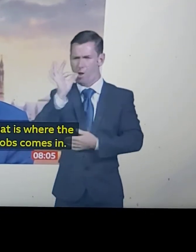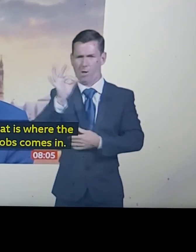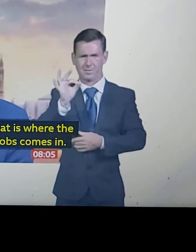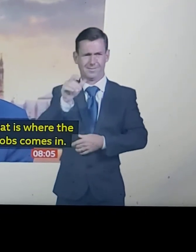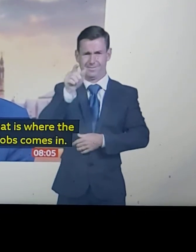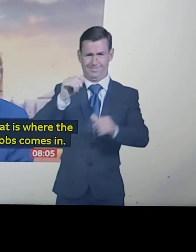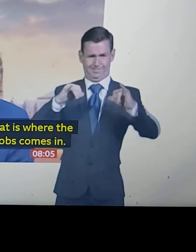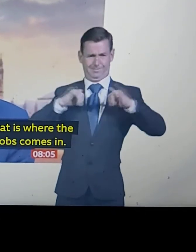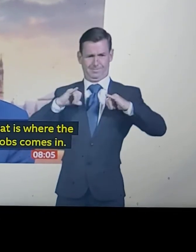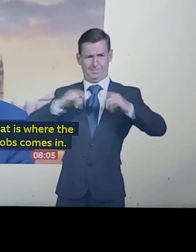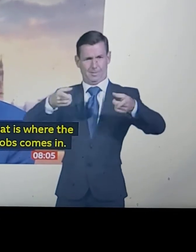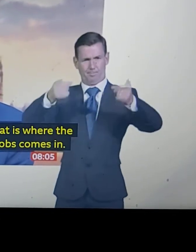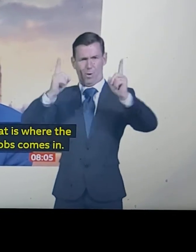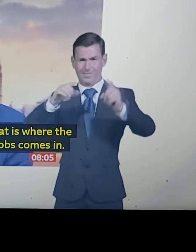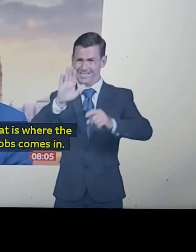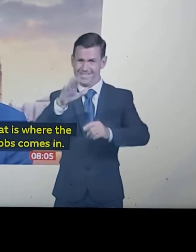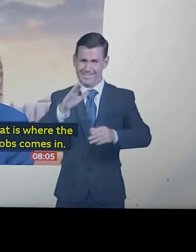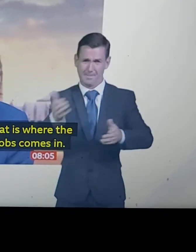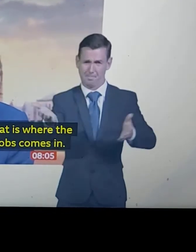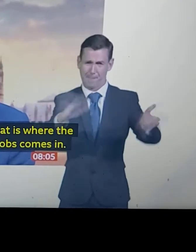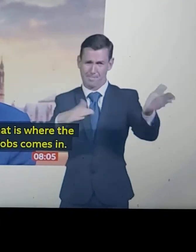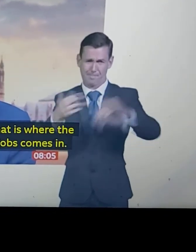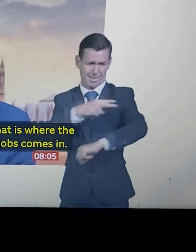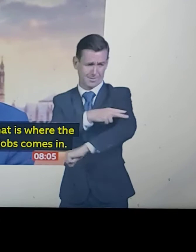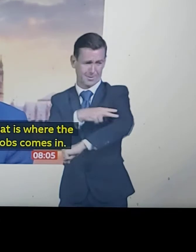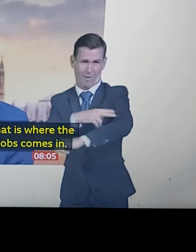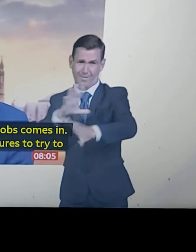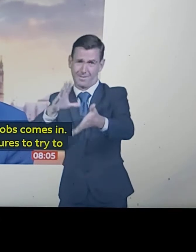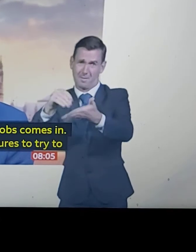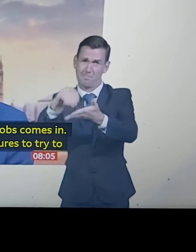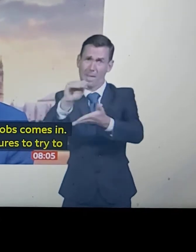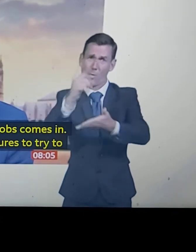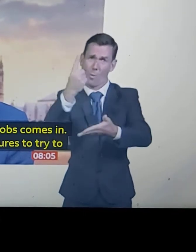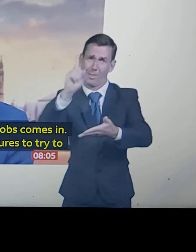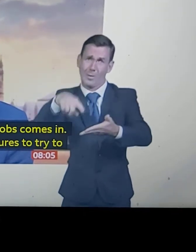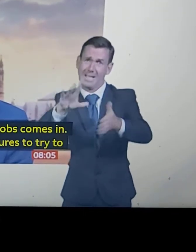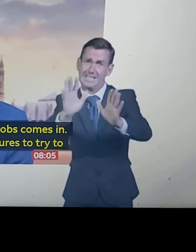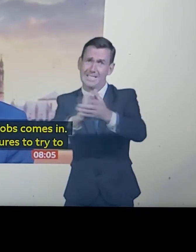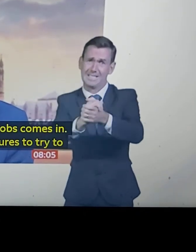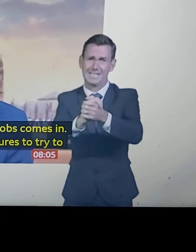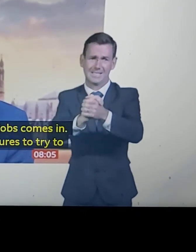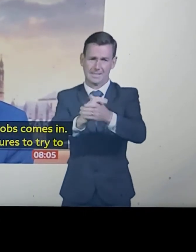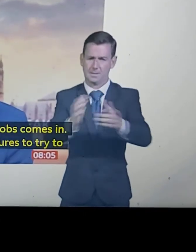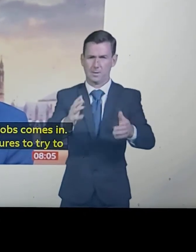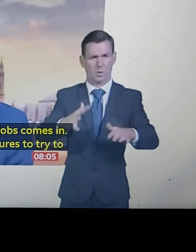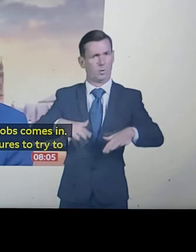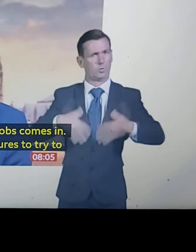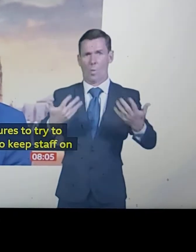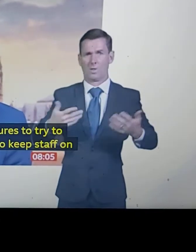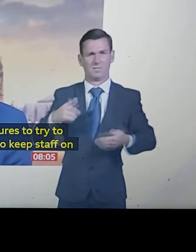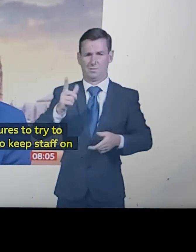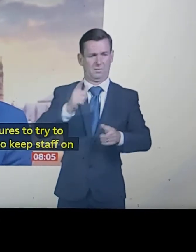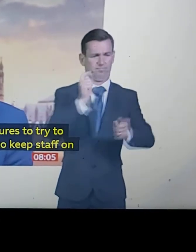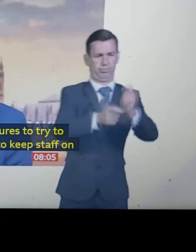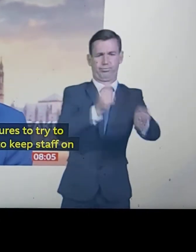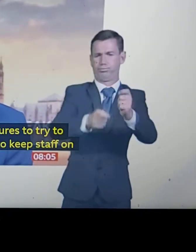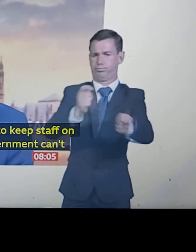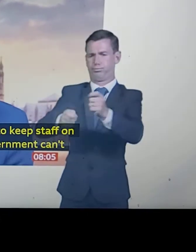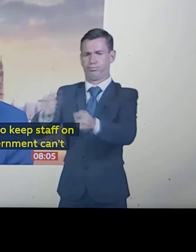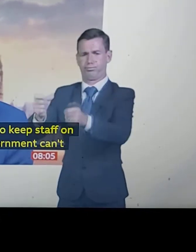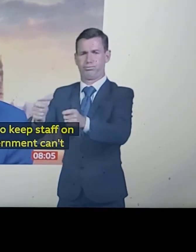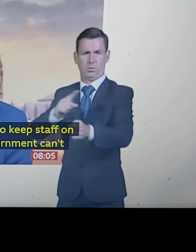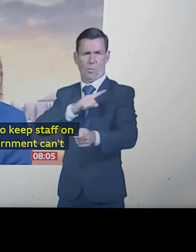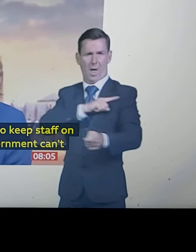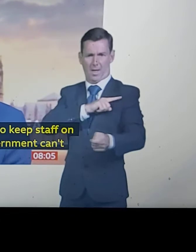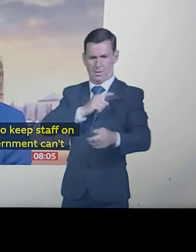staff on and do what the government can to create new jobs, he's clearly trying to stave off a big rise in unemployment. But it's